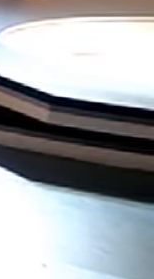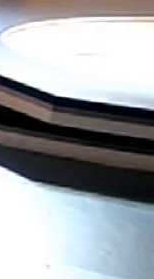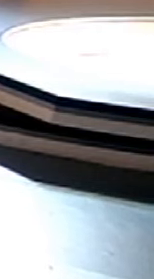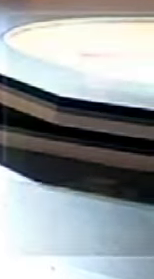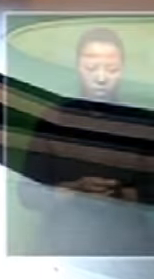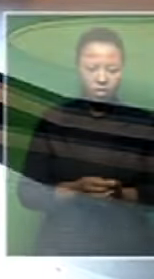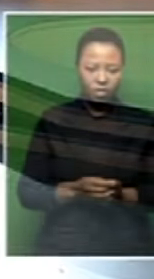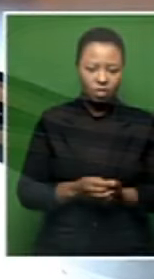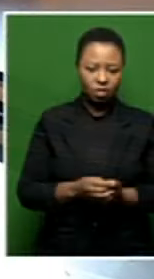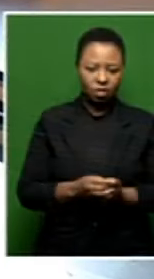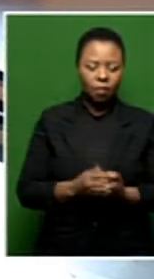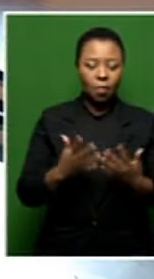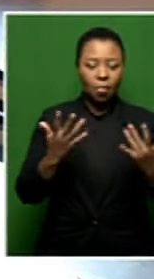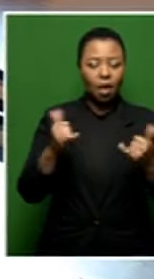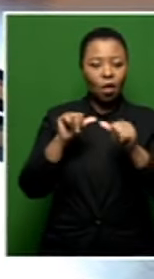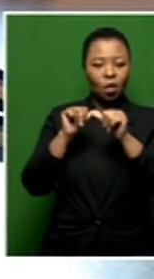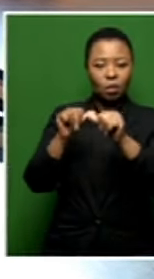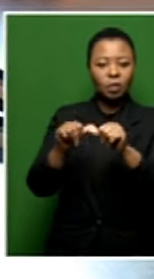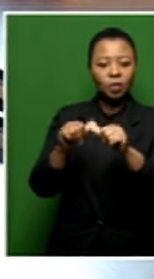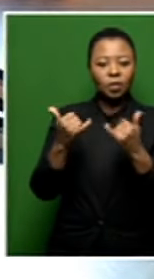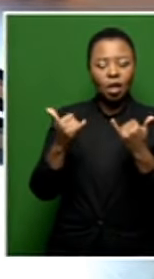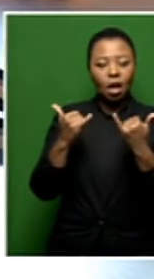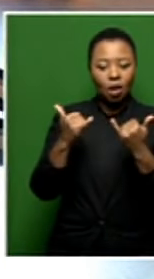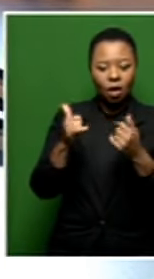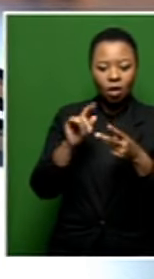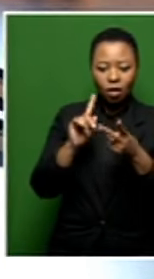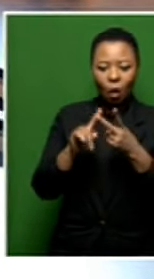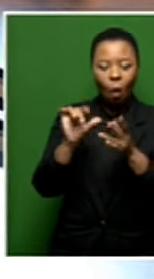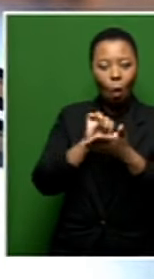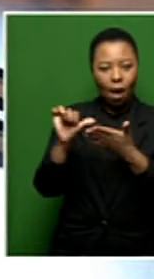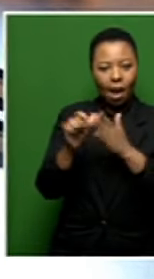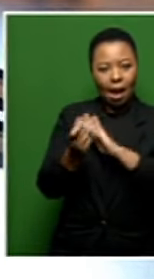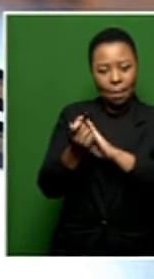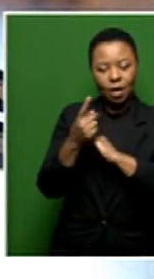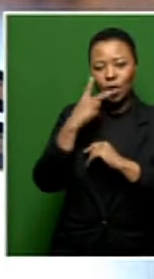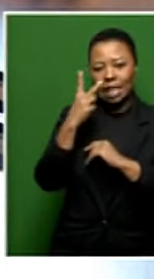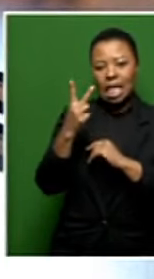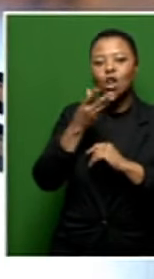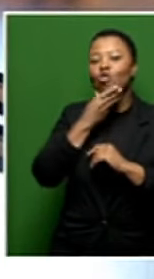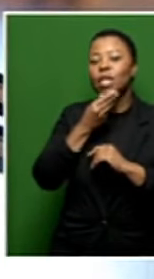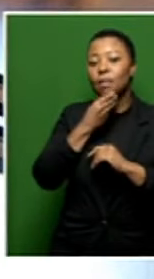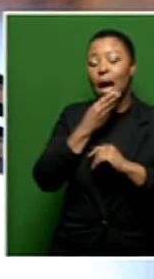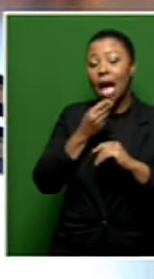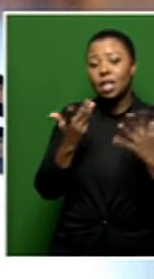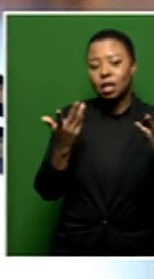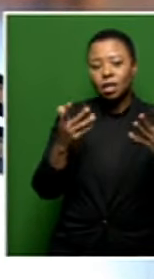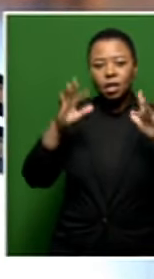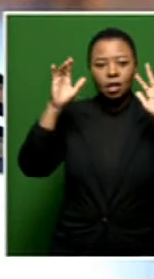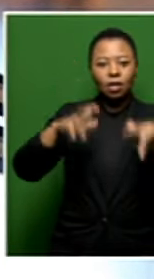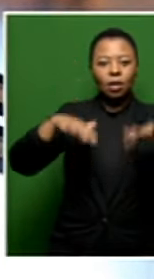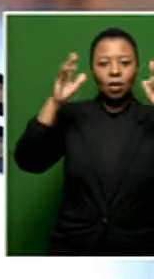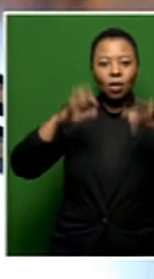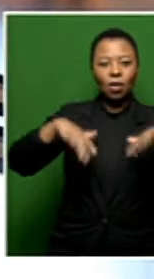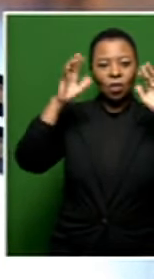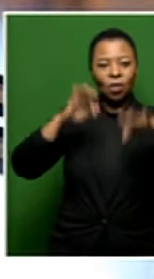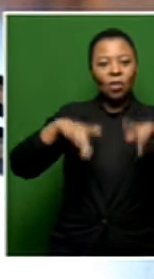so it's content it's continually persisting throughout the the weeks and we are seeing that Christmas is going to get a lot of rain and